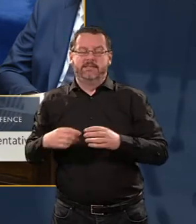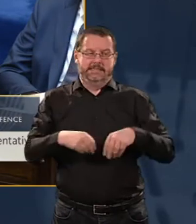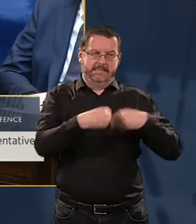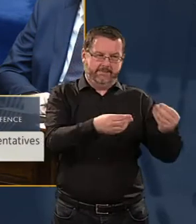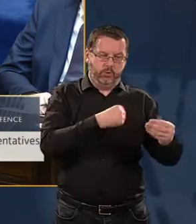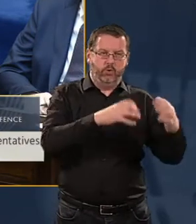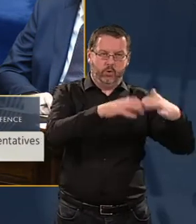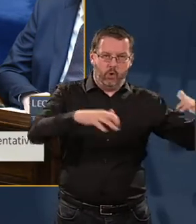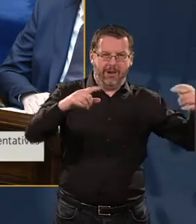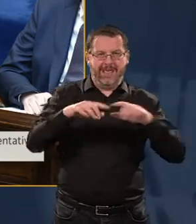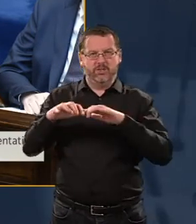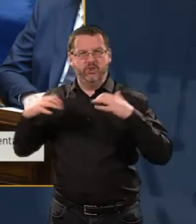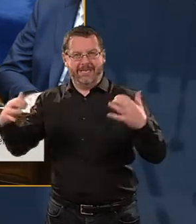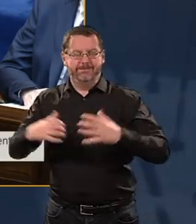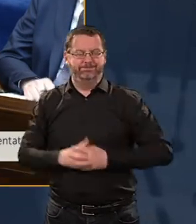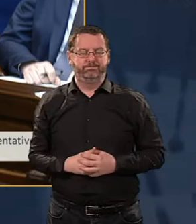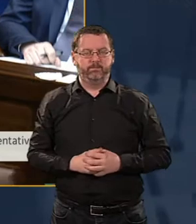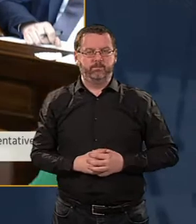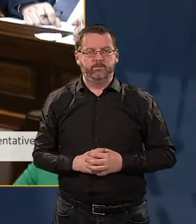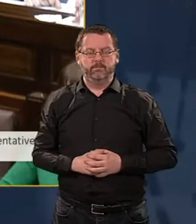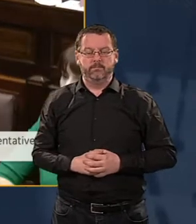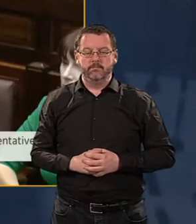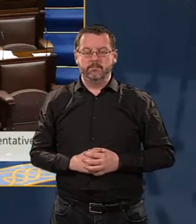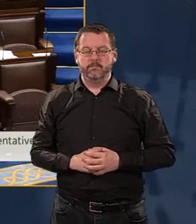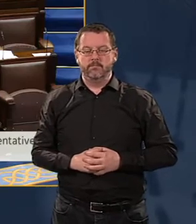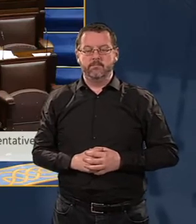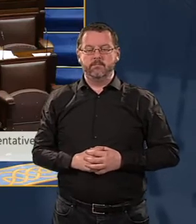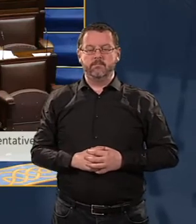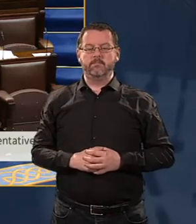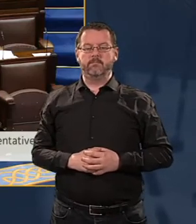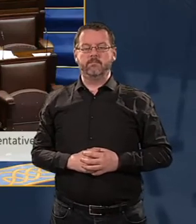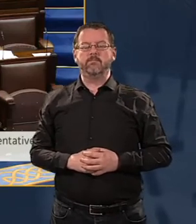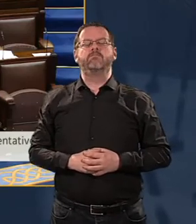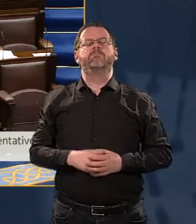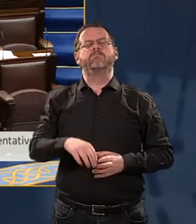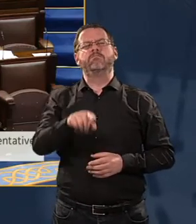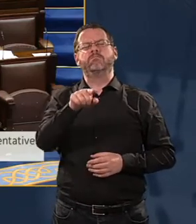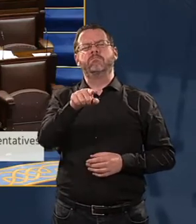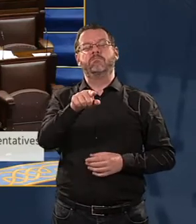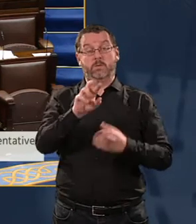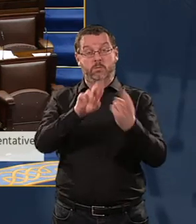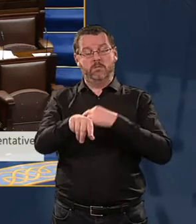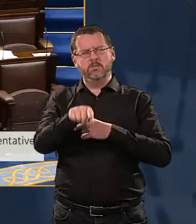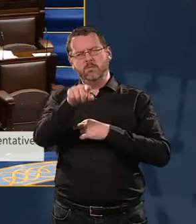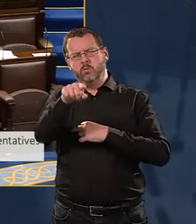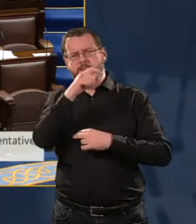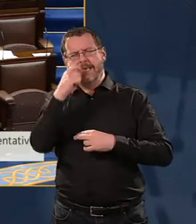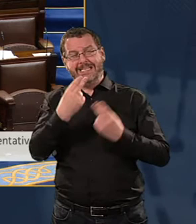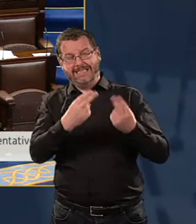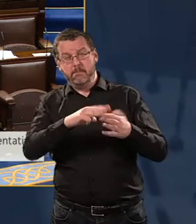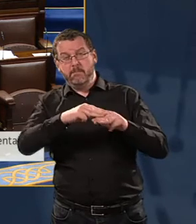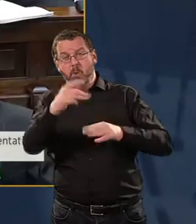examine the facts as well. you, Taoiseach. The Deputy Mary Luna. Taoiseach, you say that you want more time,